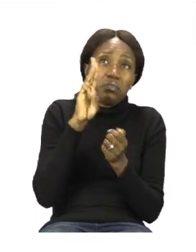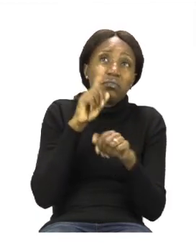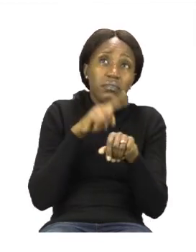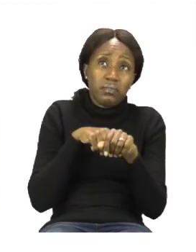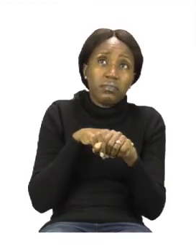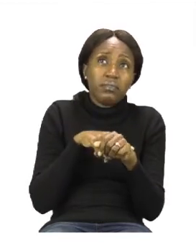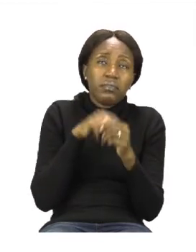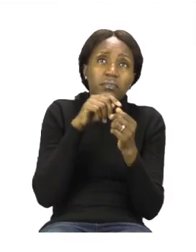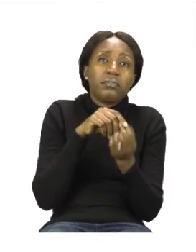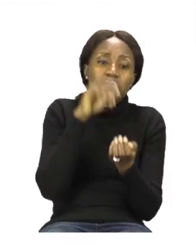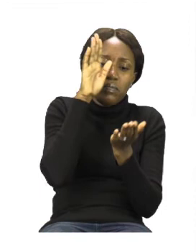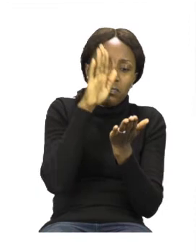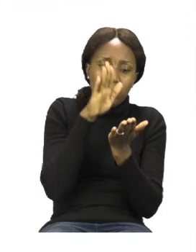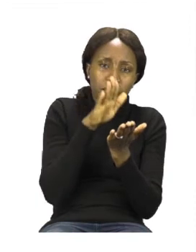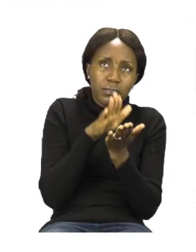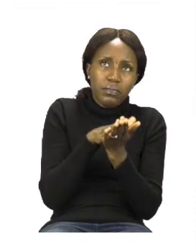Let's try again.